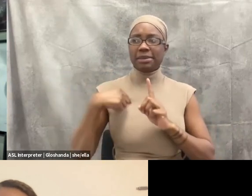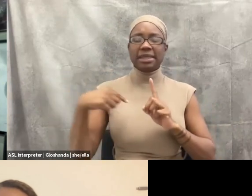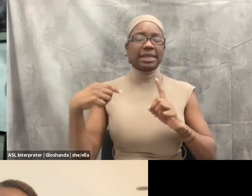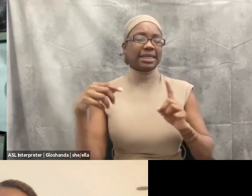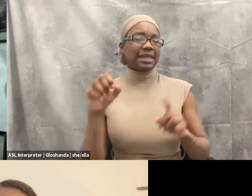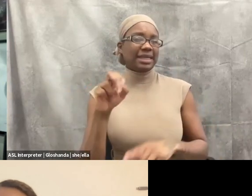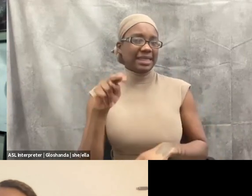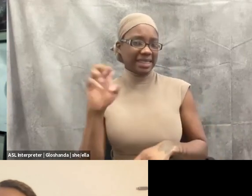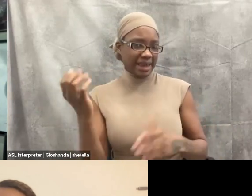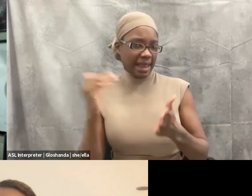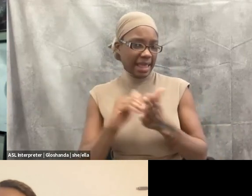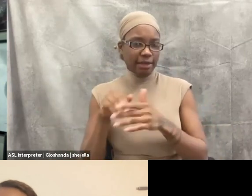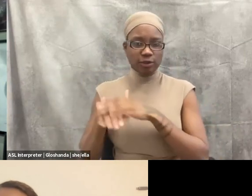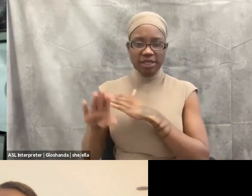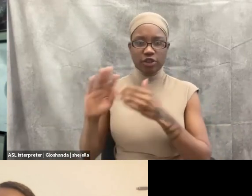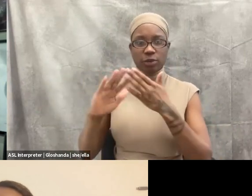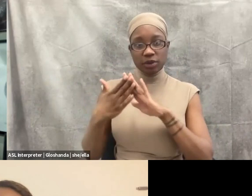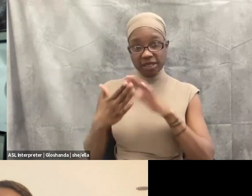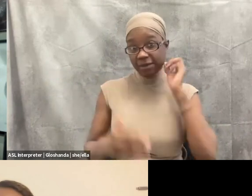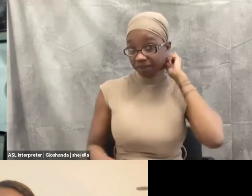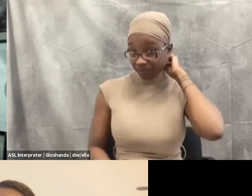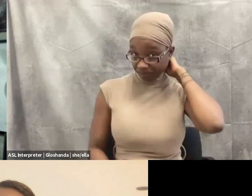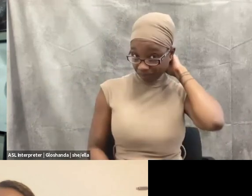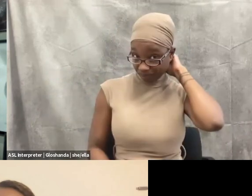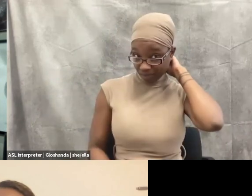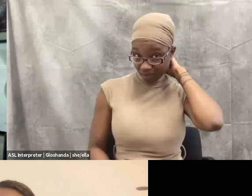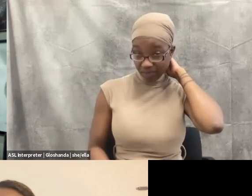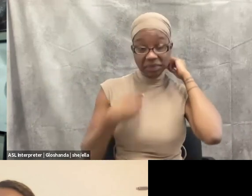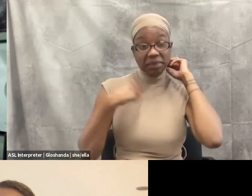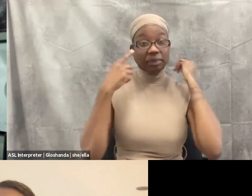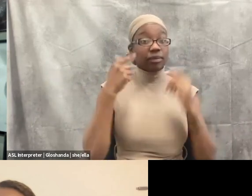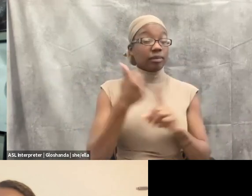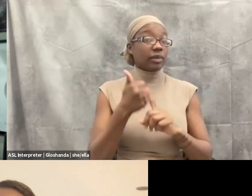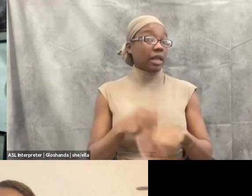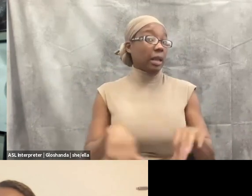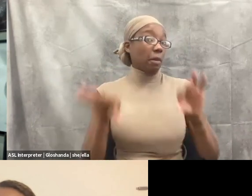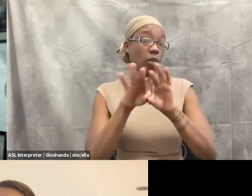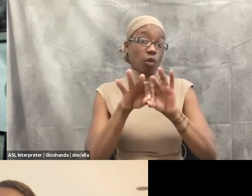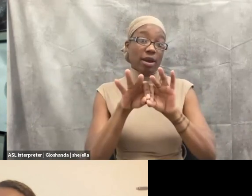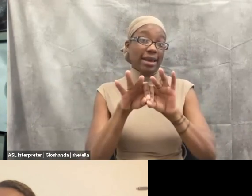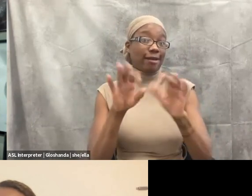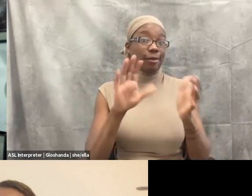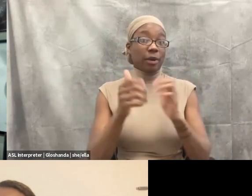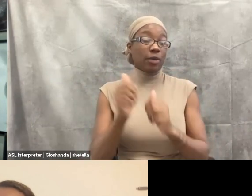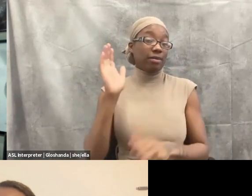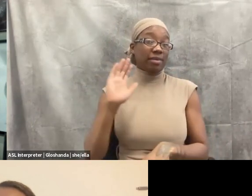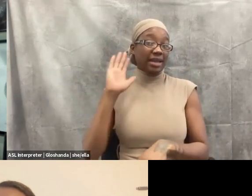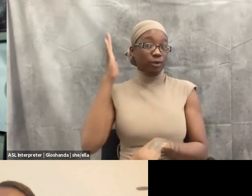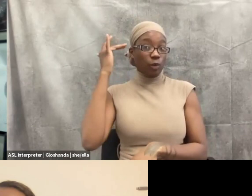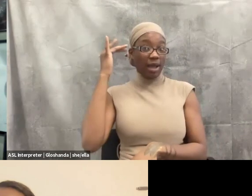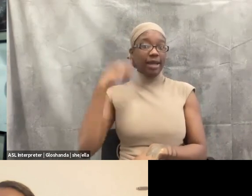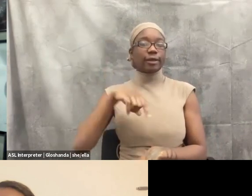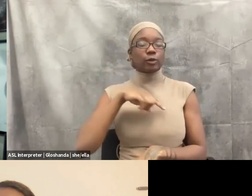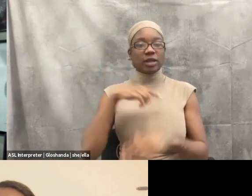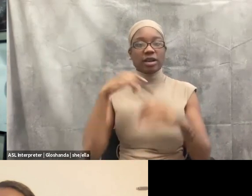Um, I think this is all becoming even more important than it was before because, um, we're being, um, we're in the midst